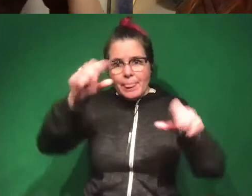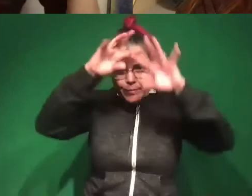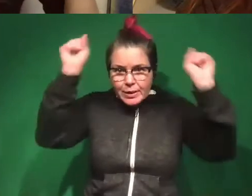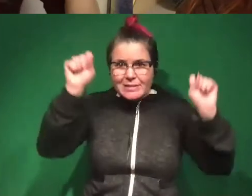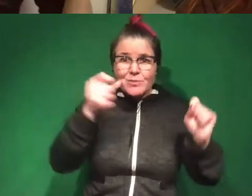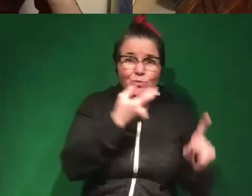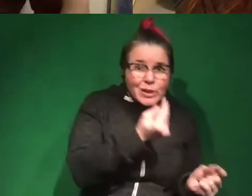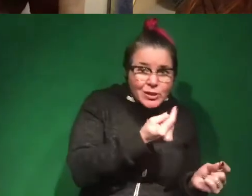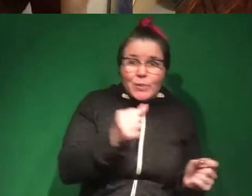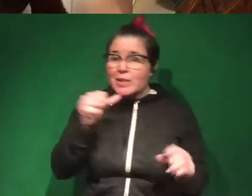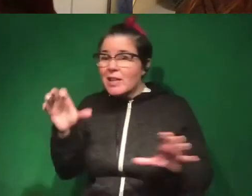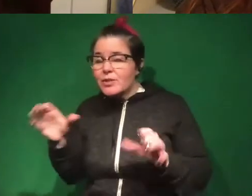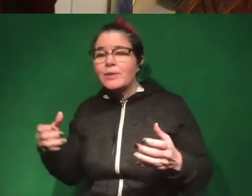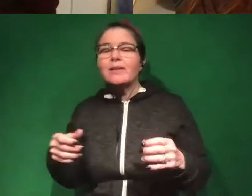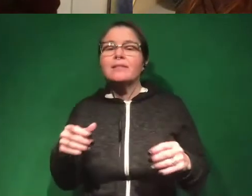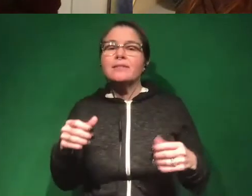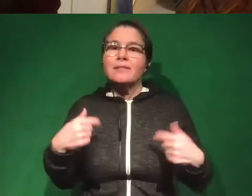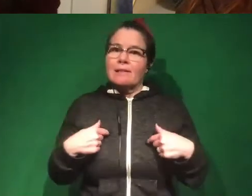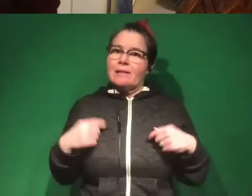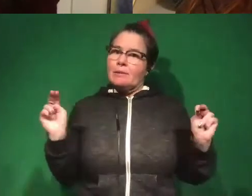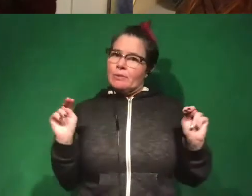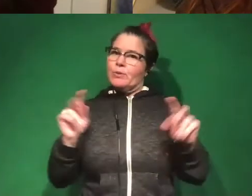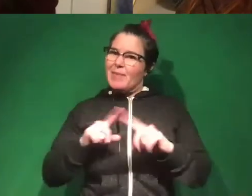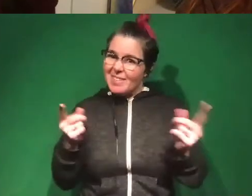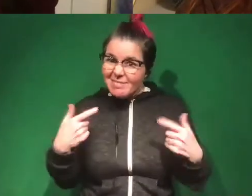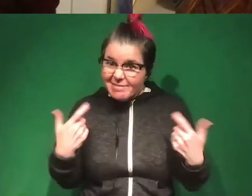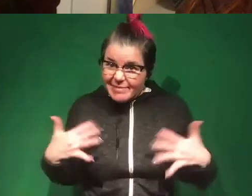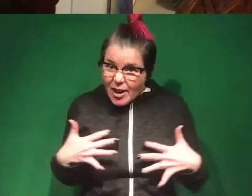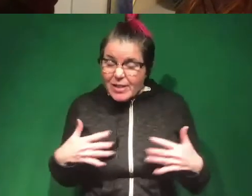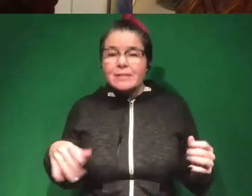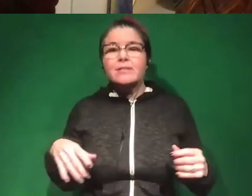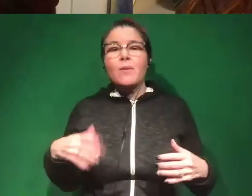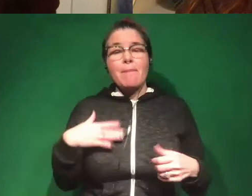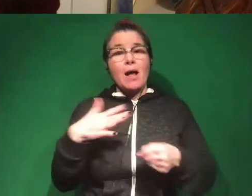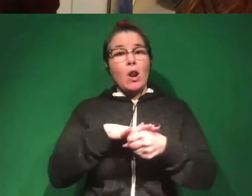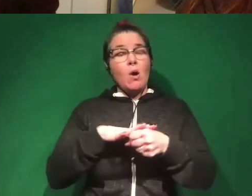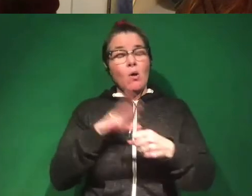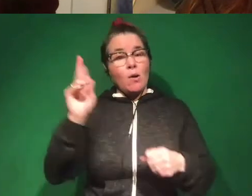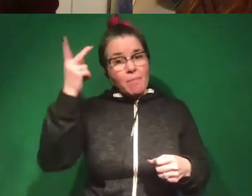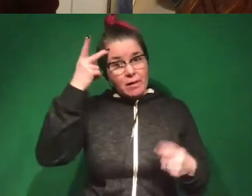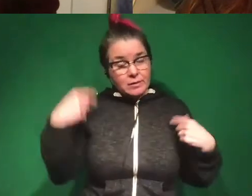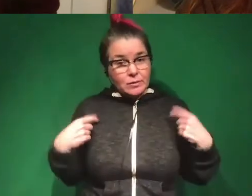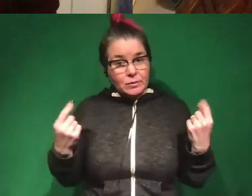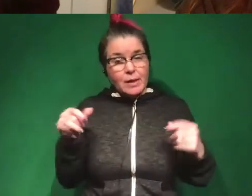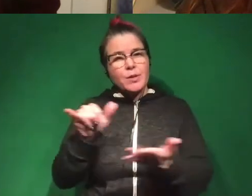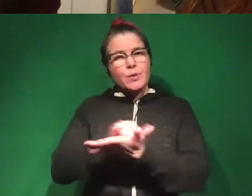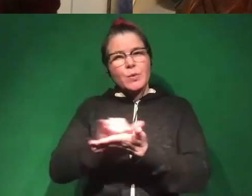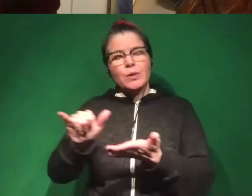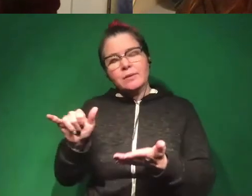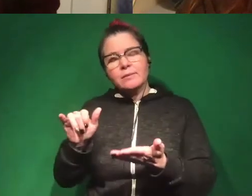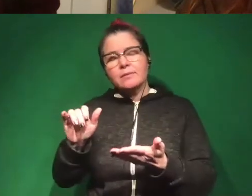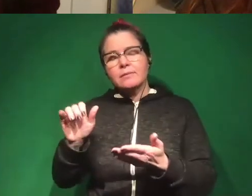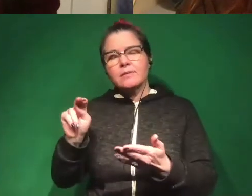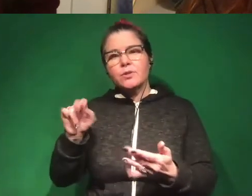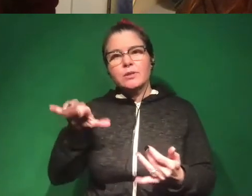doing nonpartisan, but that's what happens, right? Um, but what can I do in my local politics? I will say that as a, I'm, I'm in New York city. And so, uh,